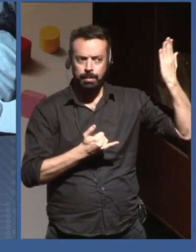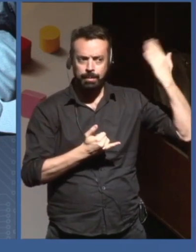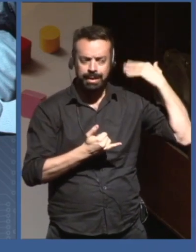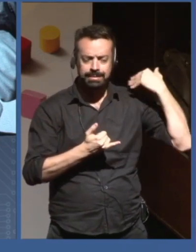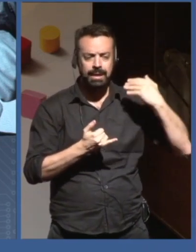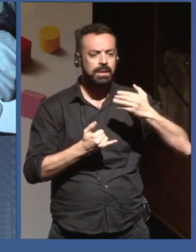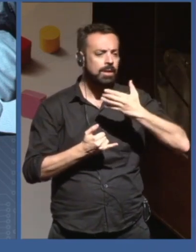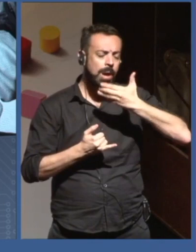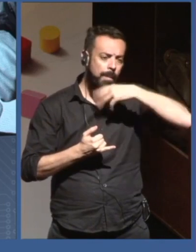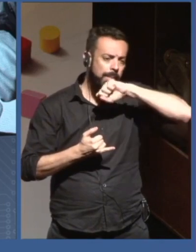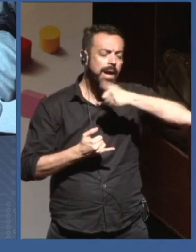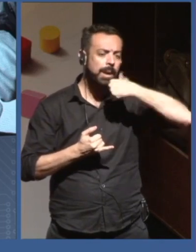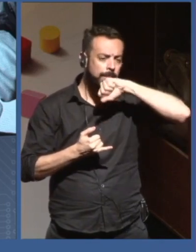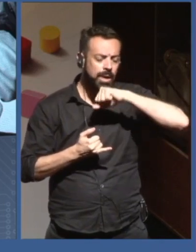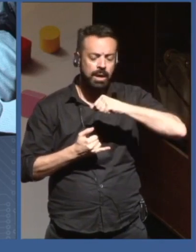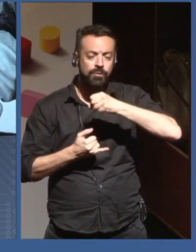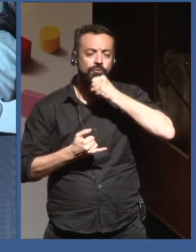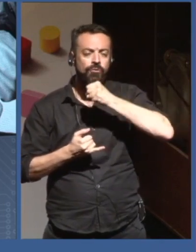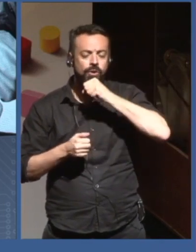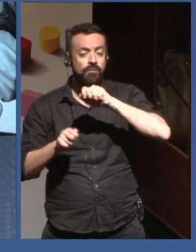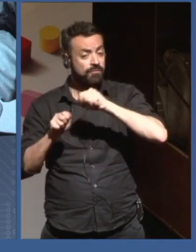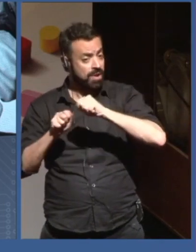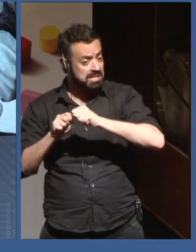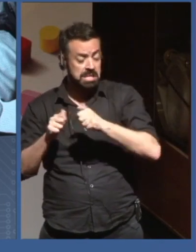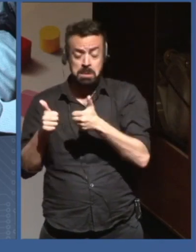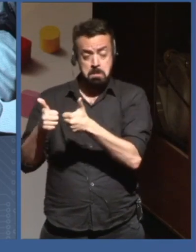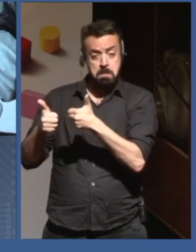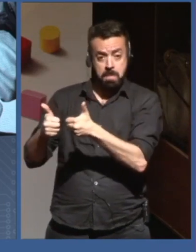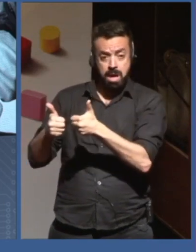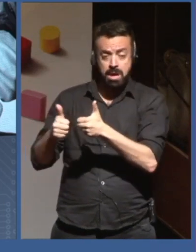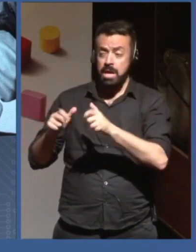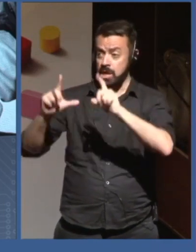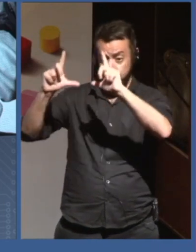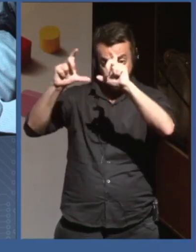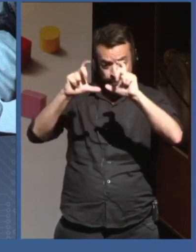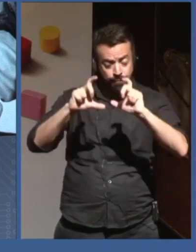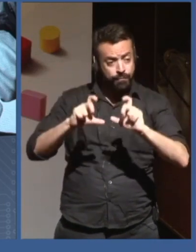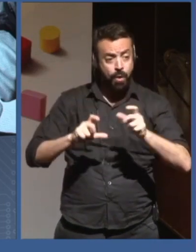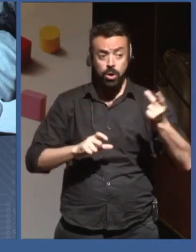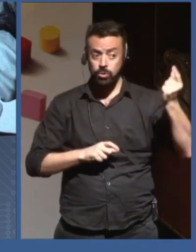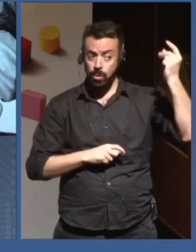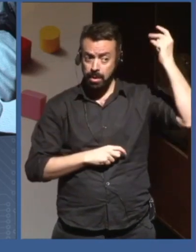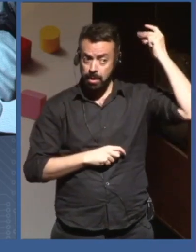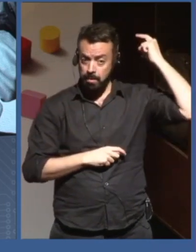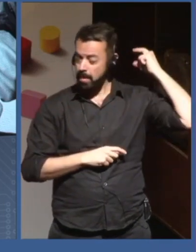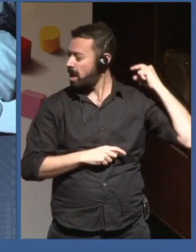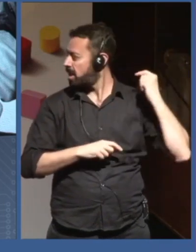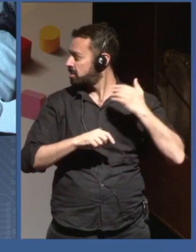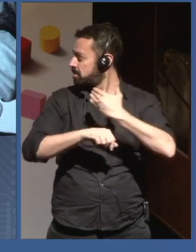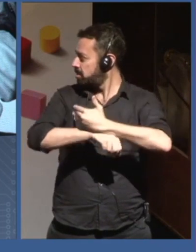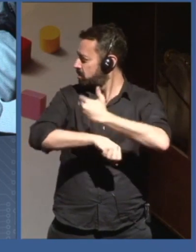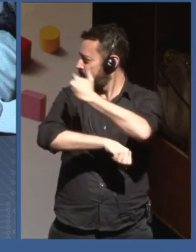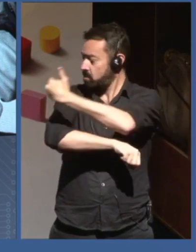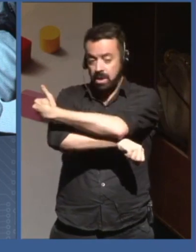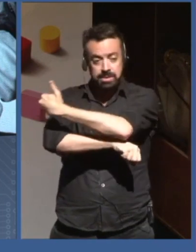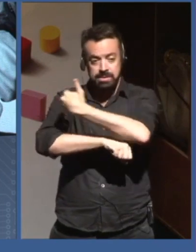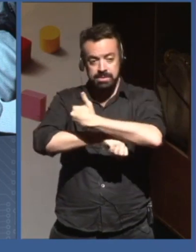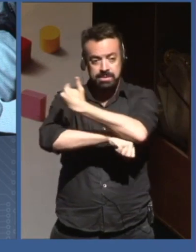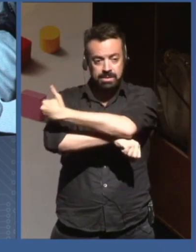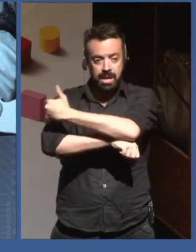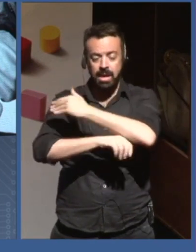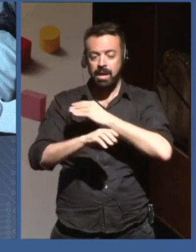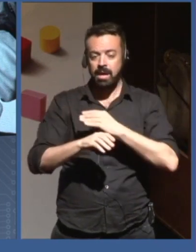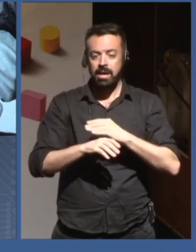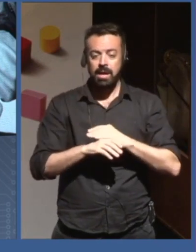see some of those pictures. Some of those on the left-hand side seem today crazy to us. Spanking kids,